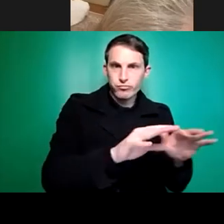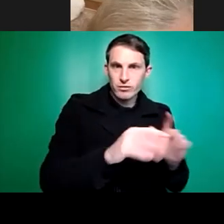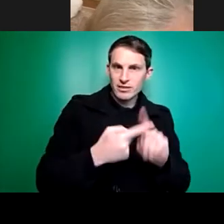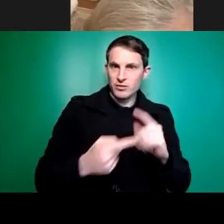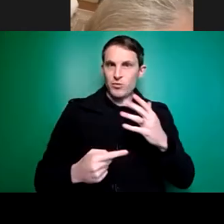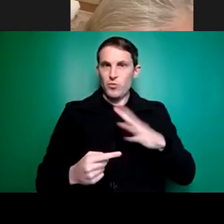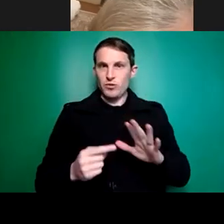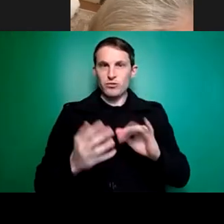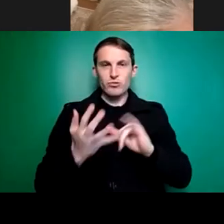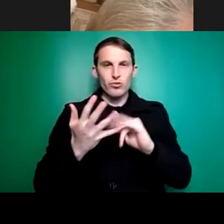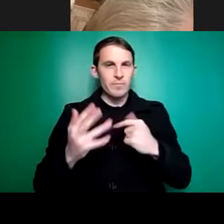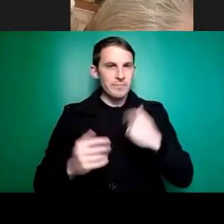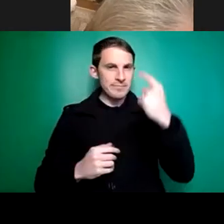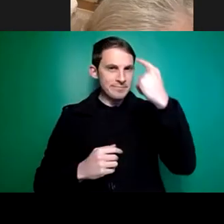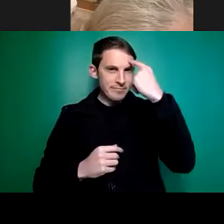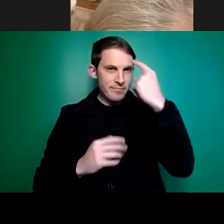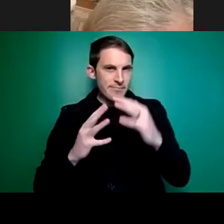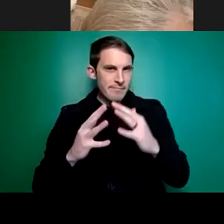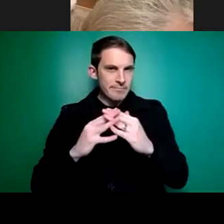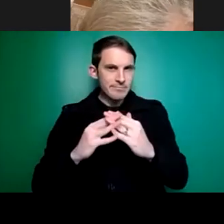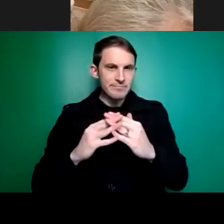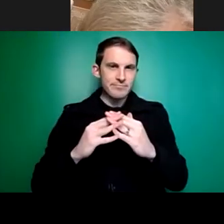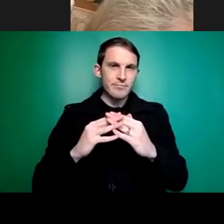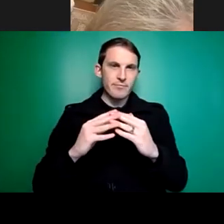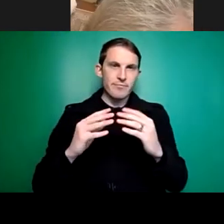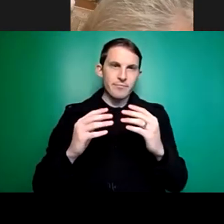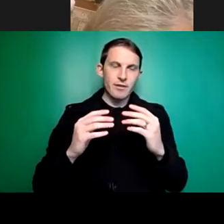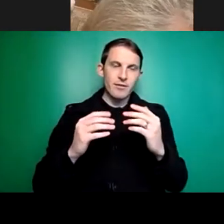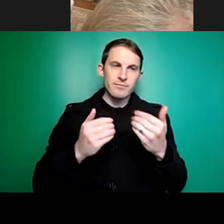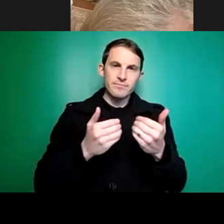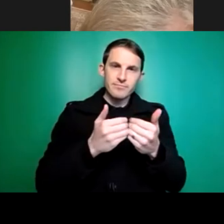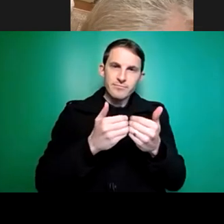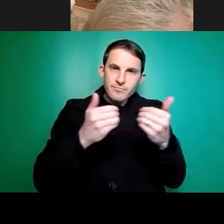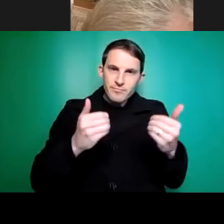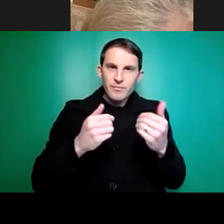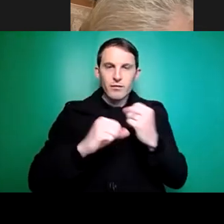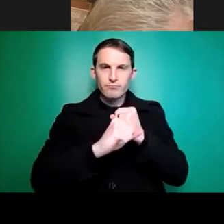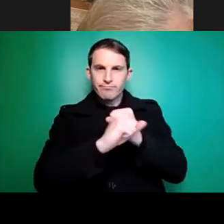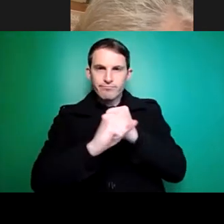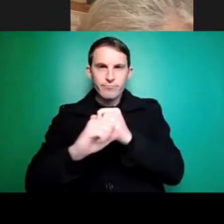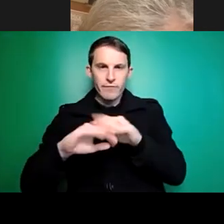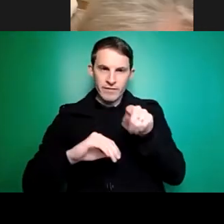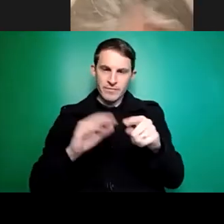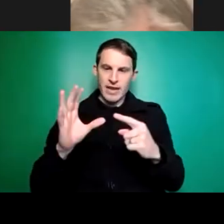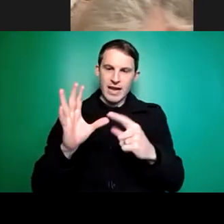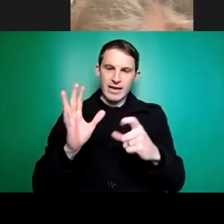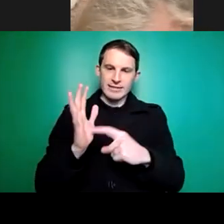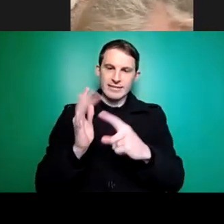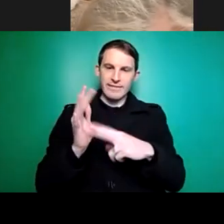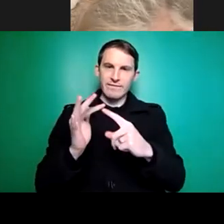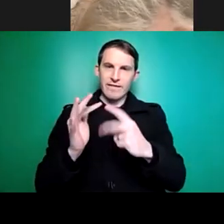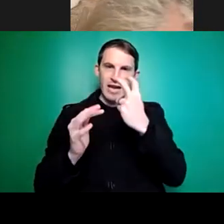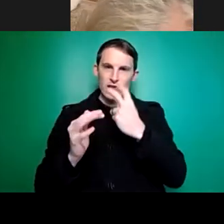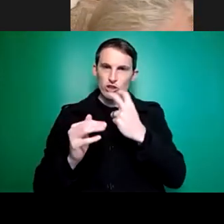separating those two from each other in terms of how we think about them and what we